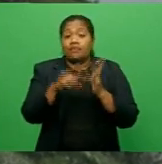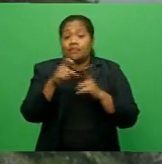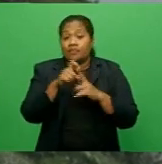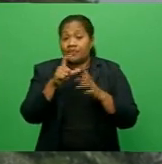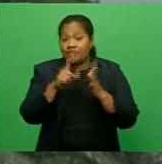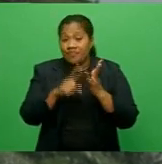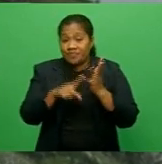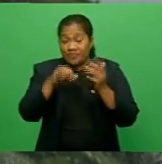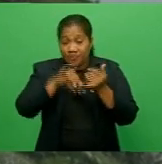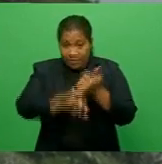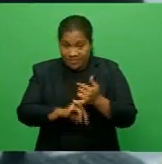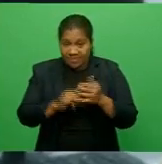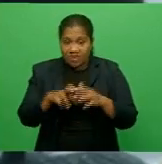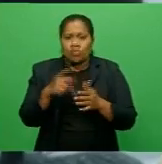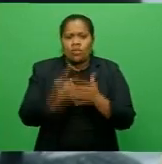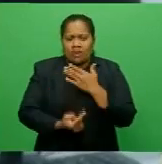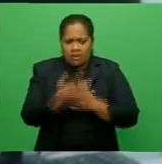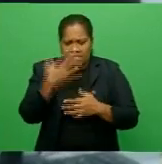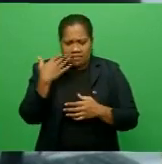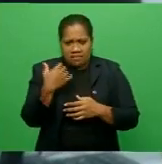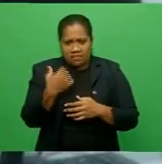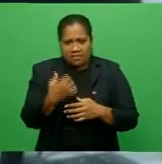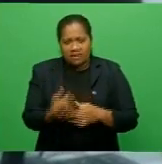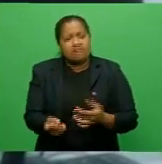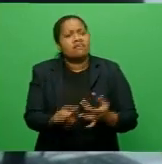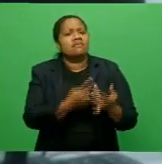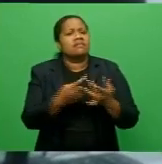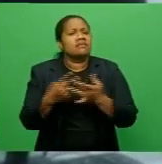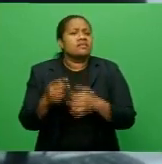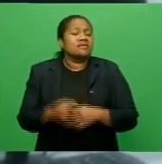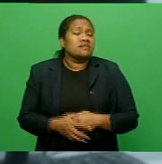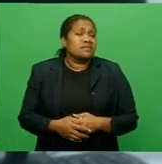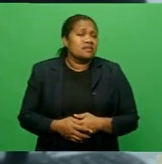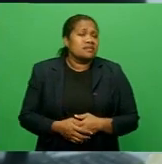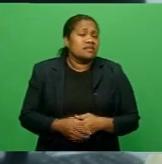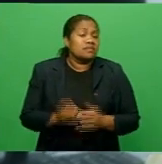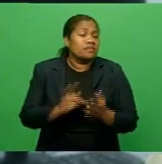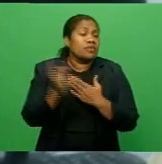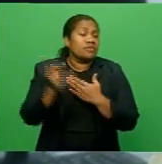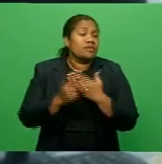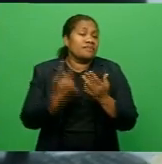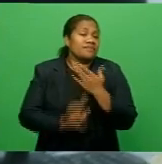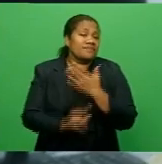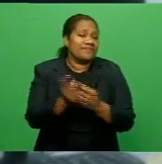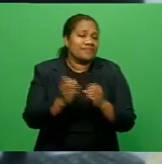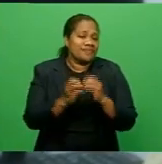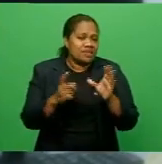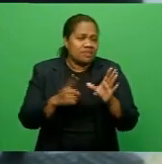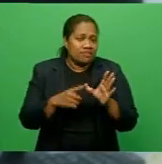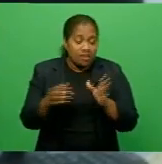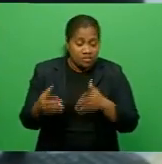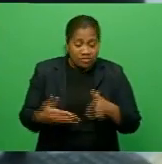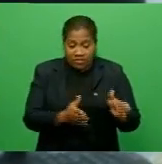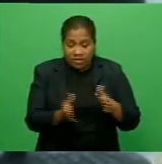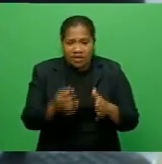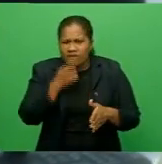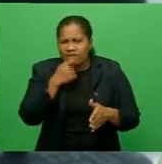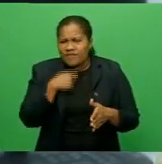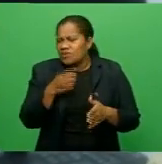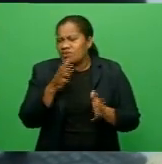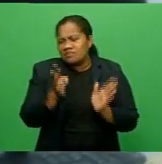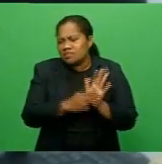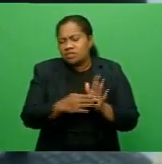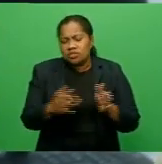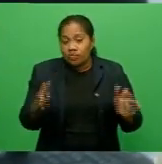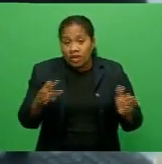work with other municipalities. So the pilot program that we ran in Bah was only a few meters wide but you can take it to rivers